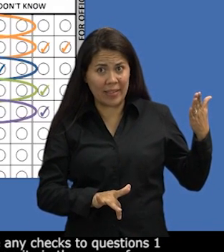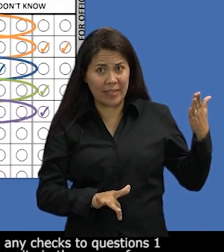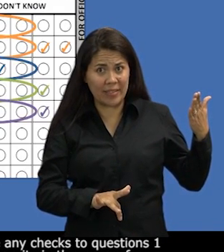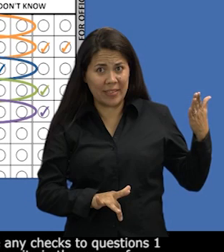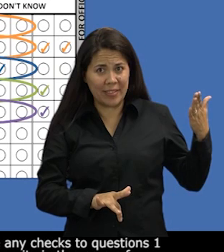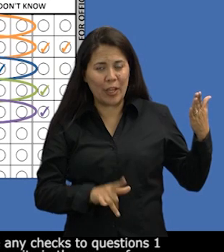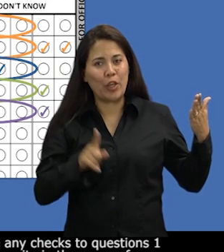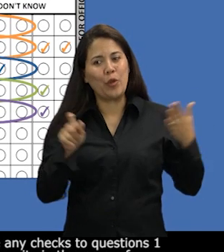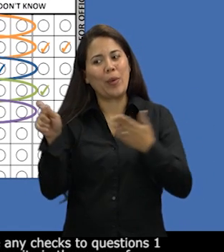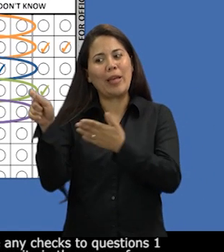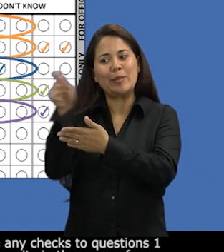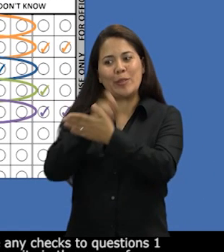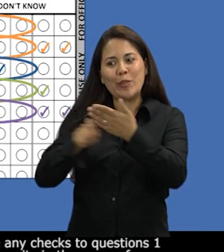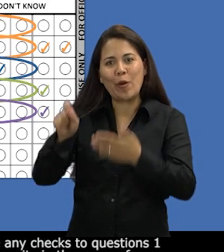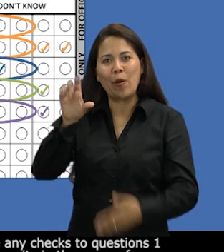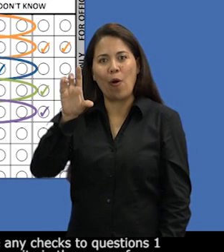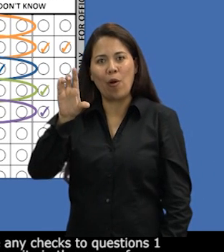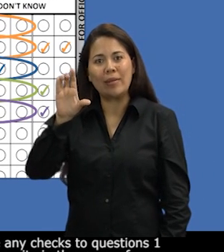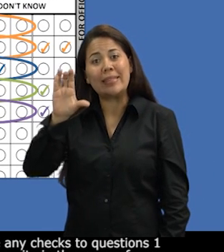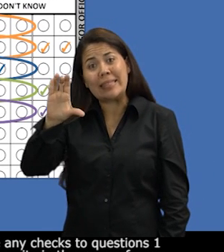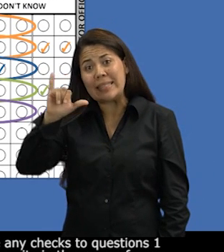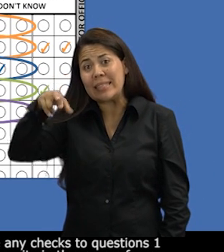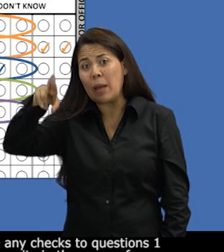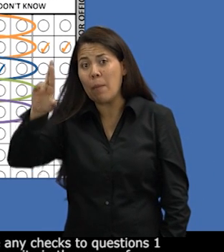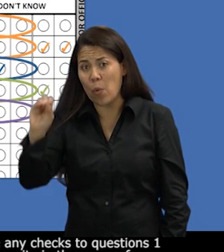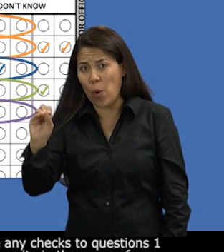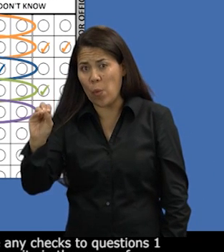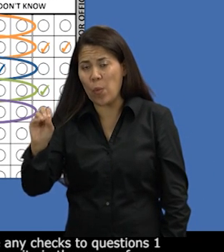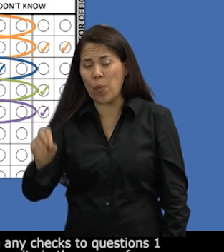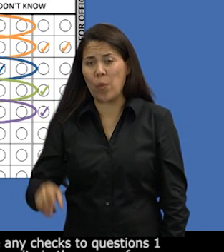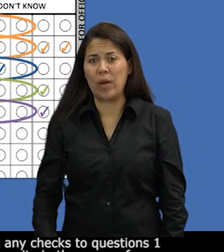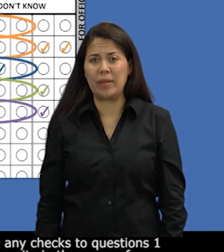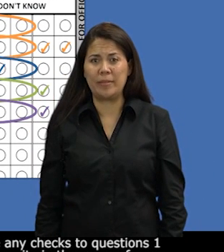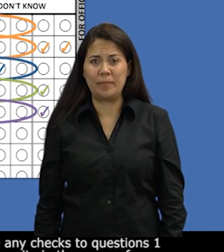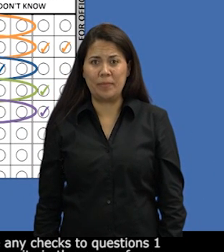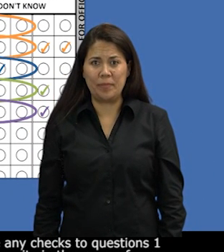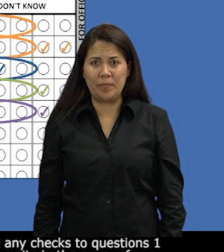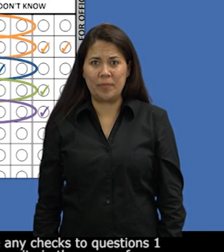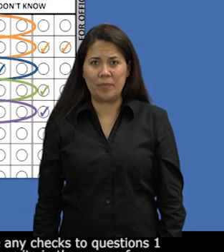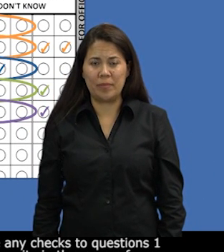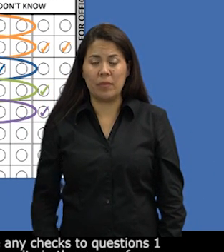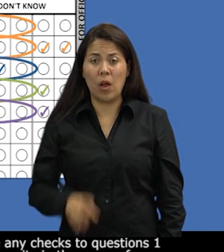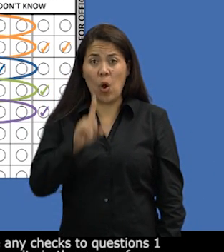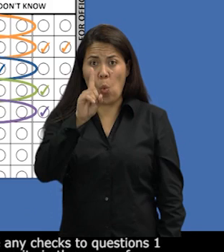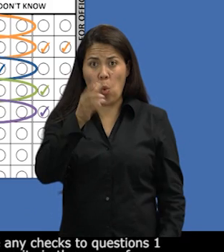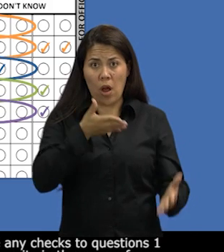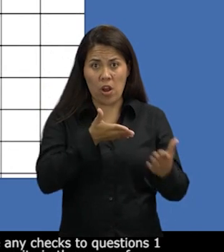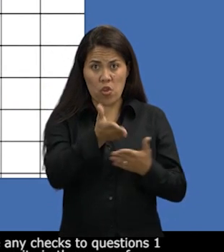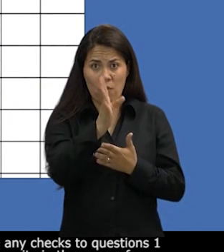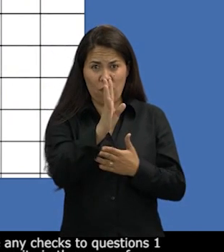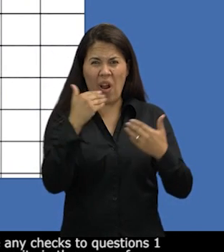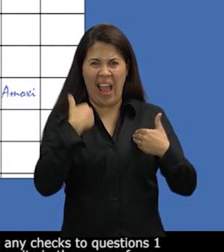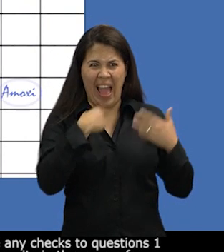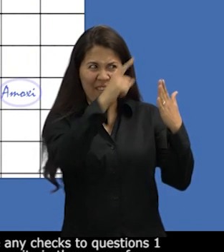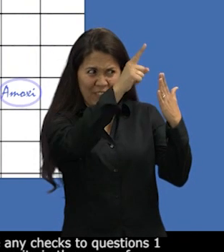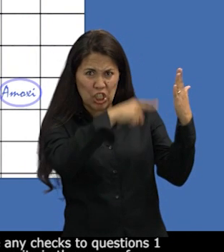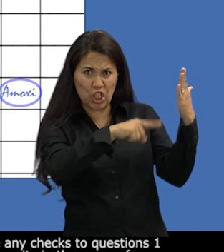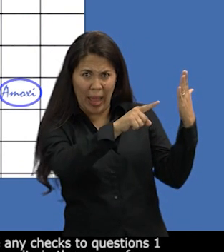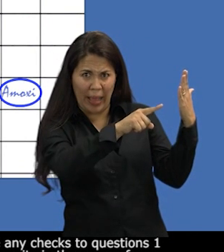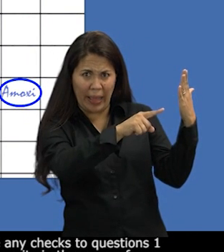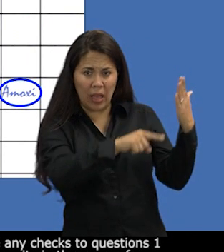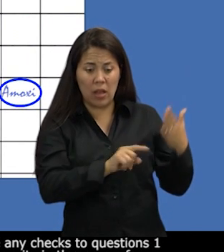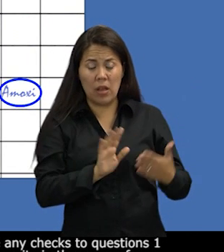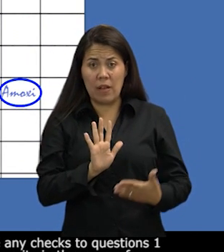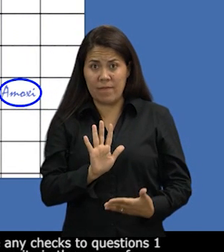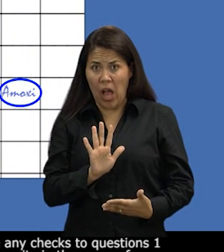If there are any checks to questions one to four and question five is also checked, then circle or